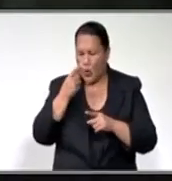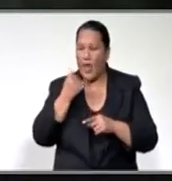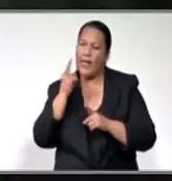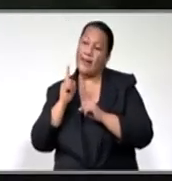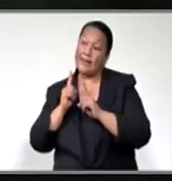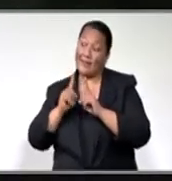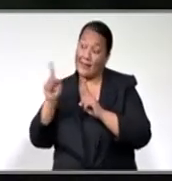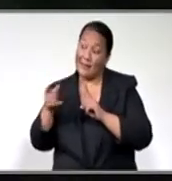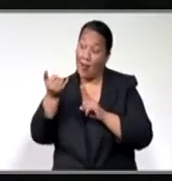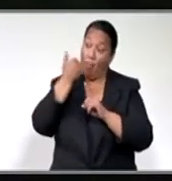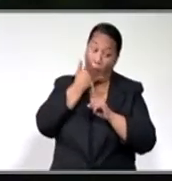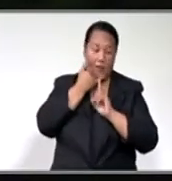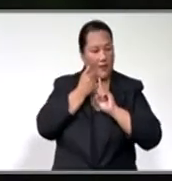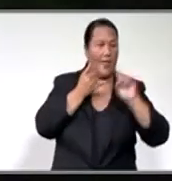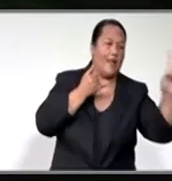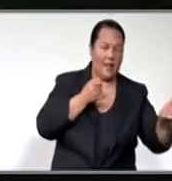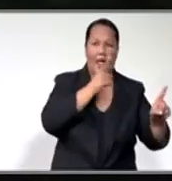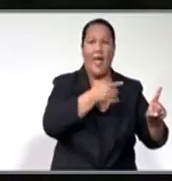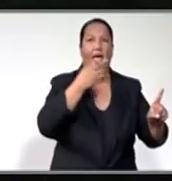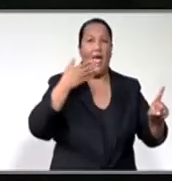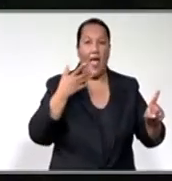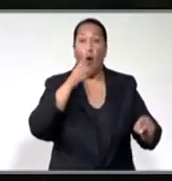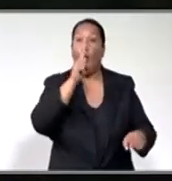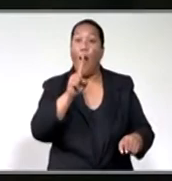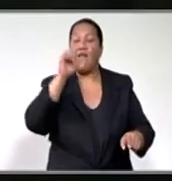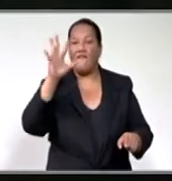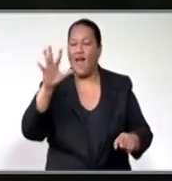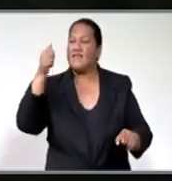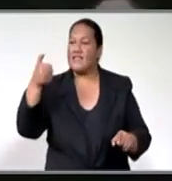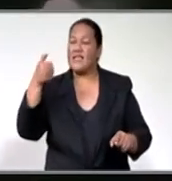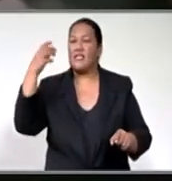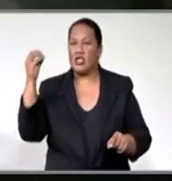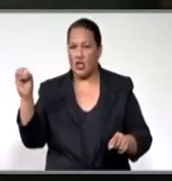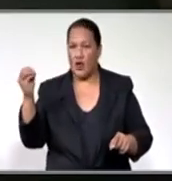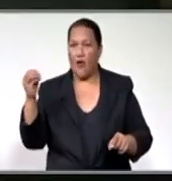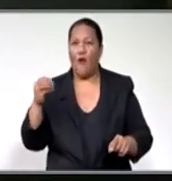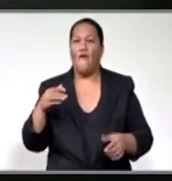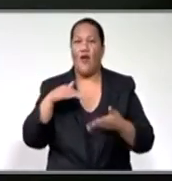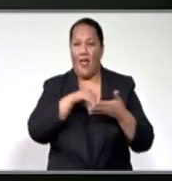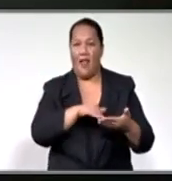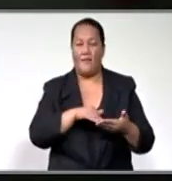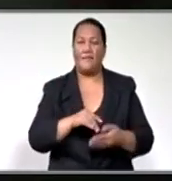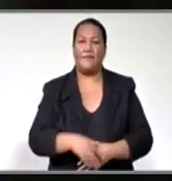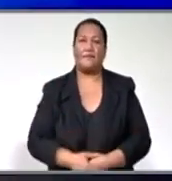Domestic Violence Helpline is 1560 Mereonimili, Fiji 1 News.